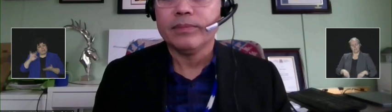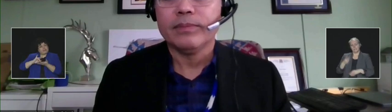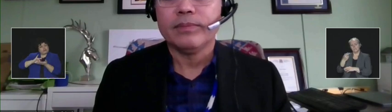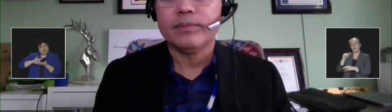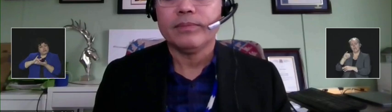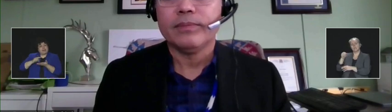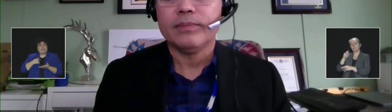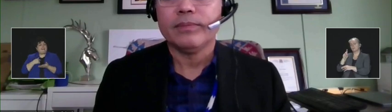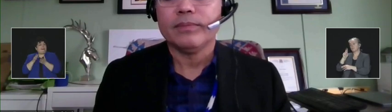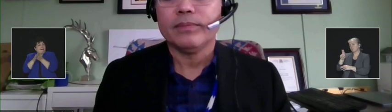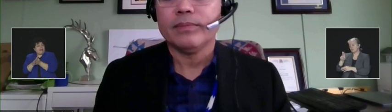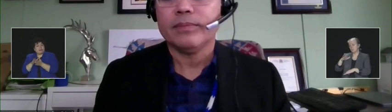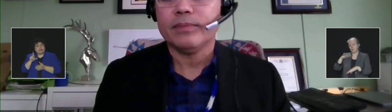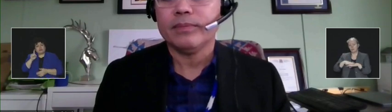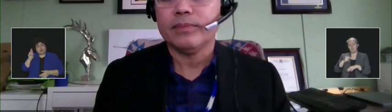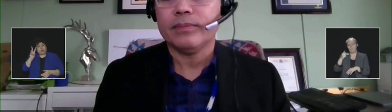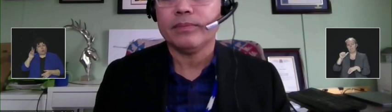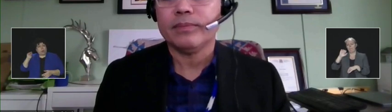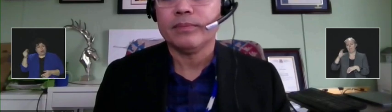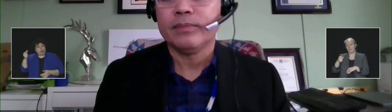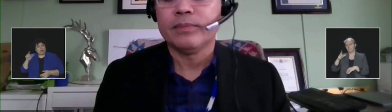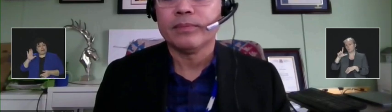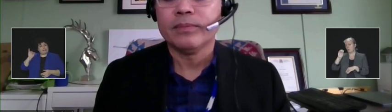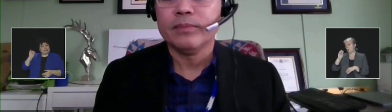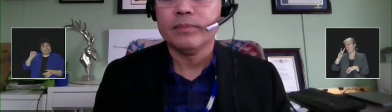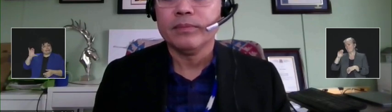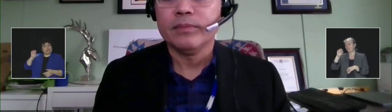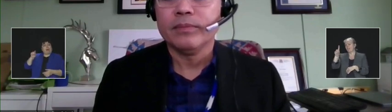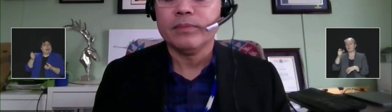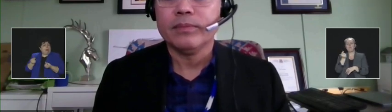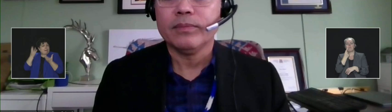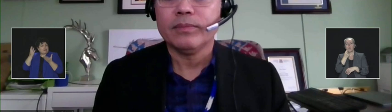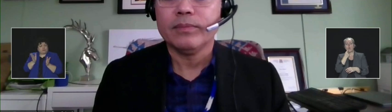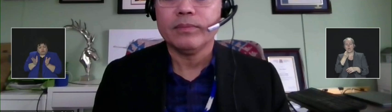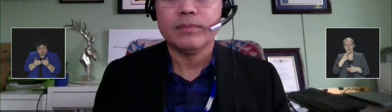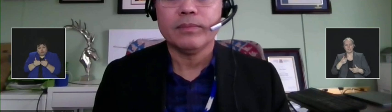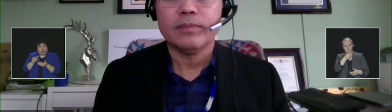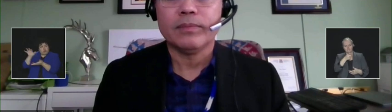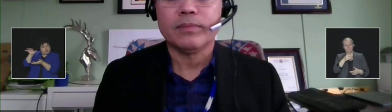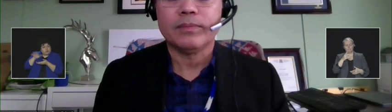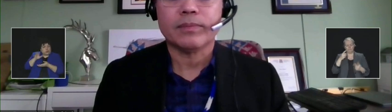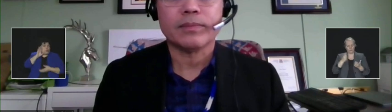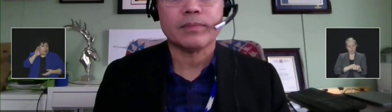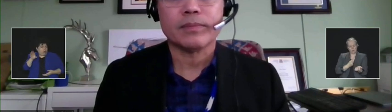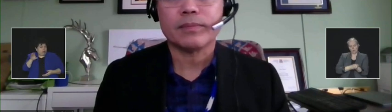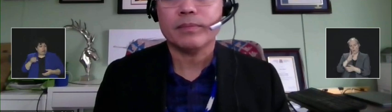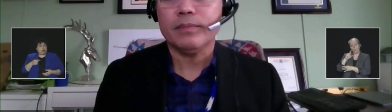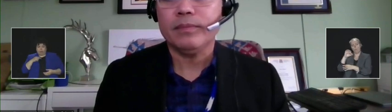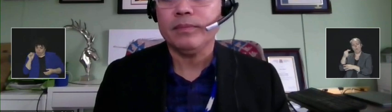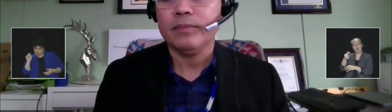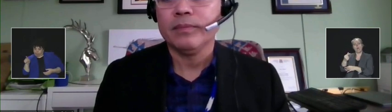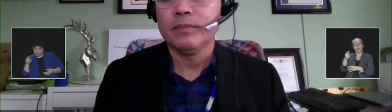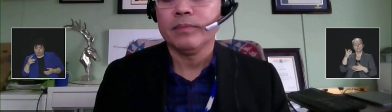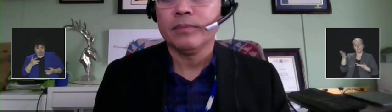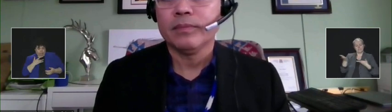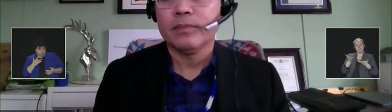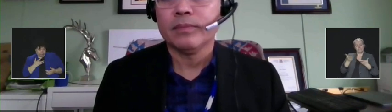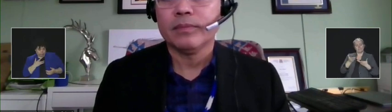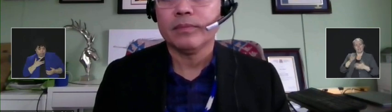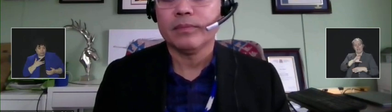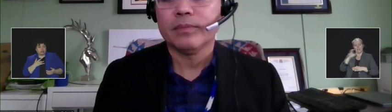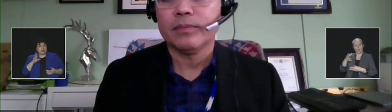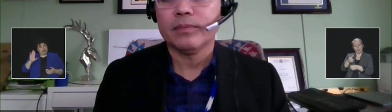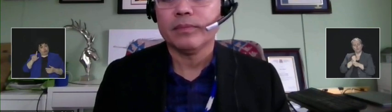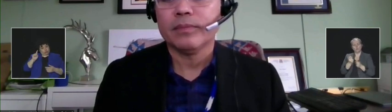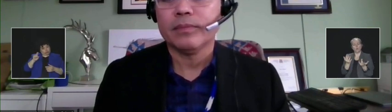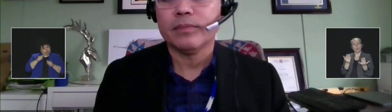heard me ask Dr. Wong about what amount Indigenous services Canada was getting. I just wanted to ask if you think it's fair to have it on a